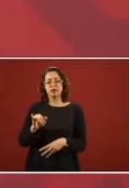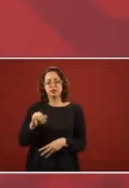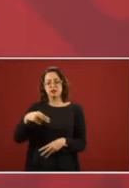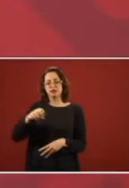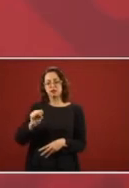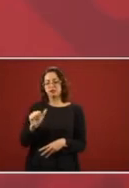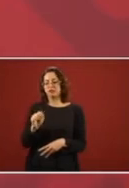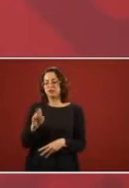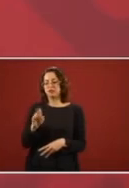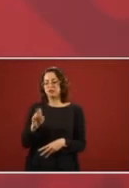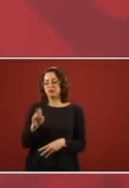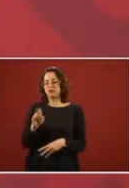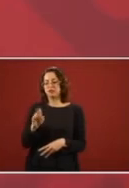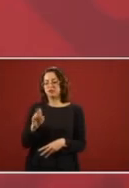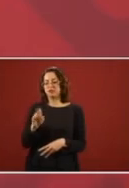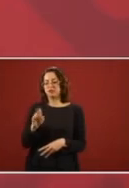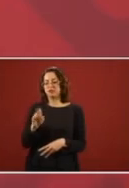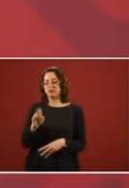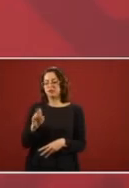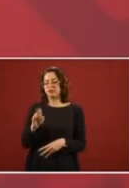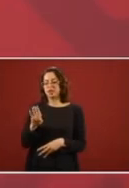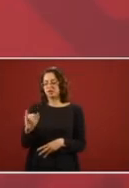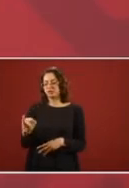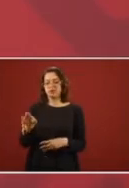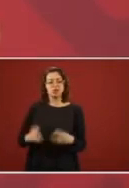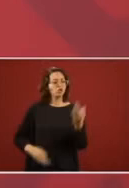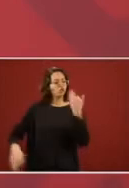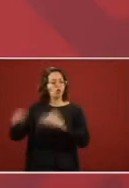Health, for well-being.